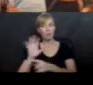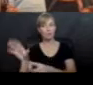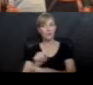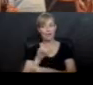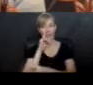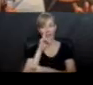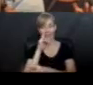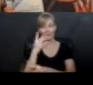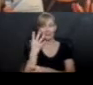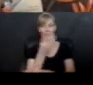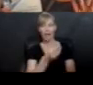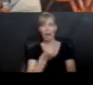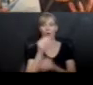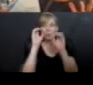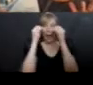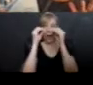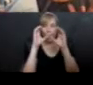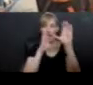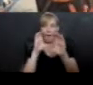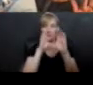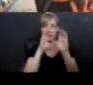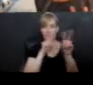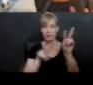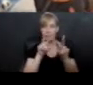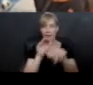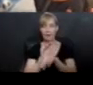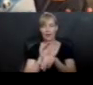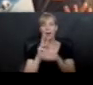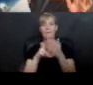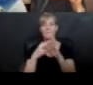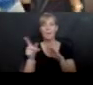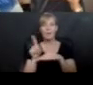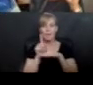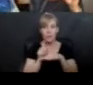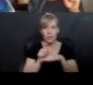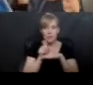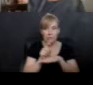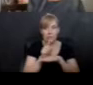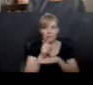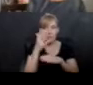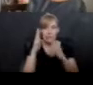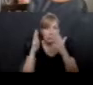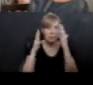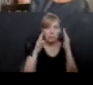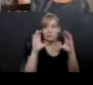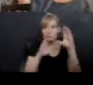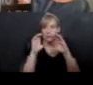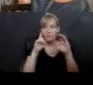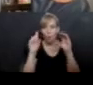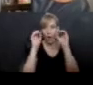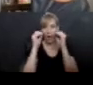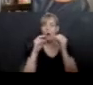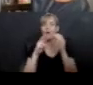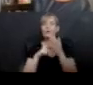reached a certain age to go owling at night. So they had to be very quiet. So the voice of the book is very